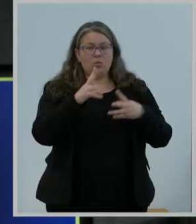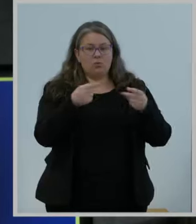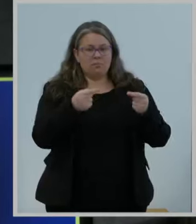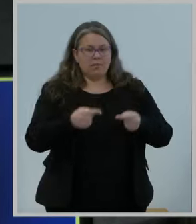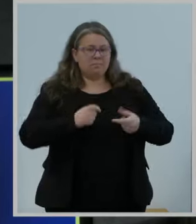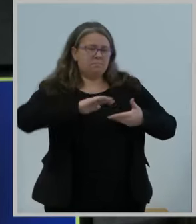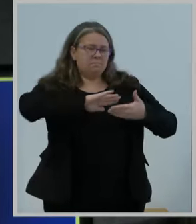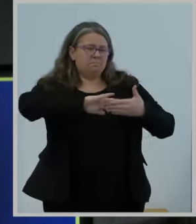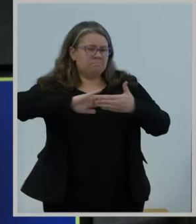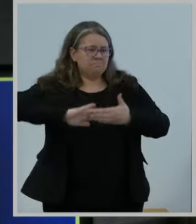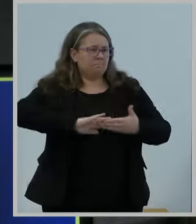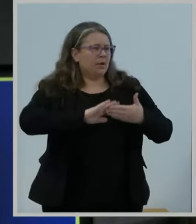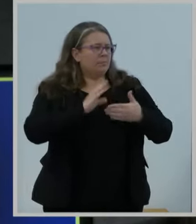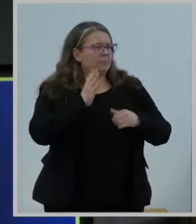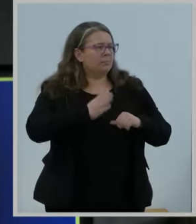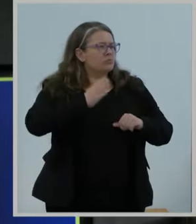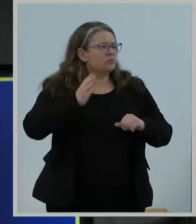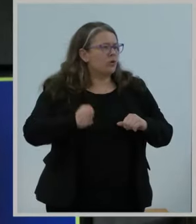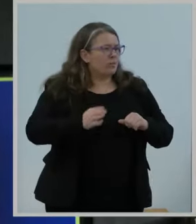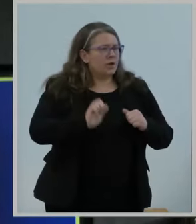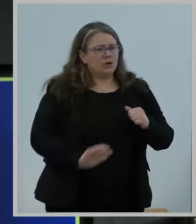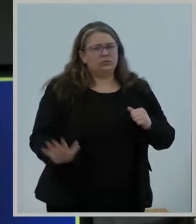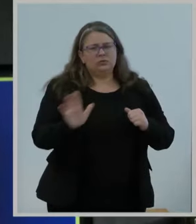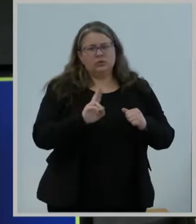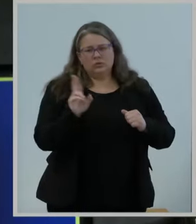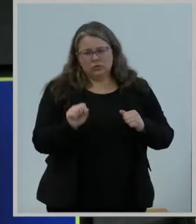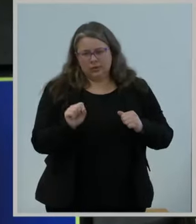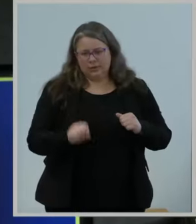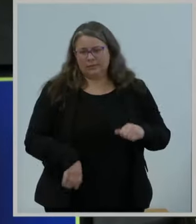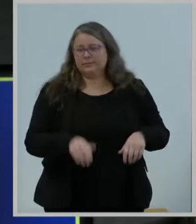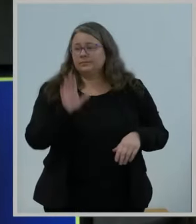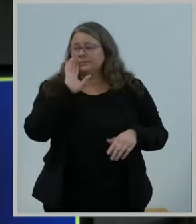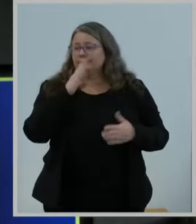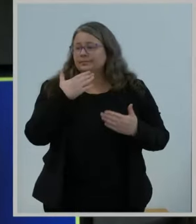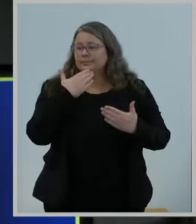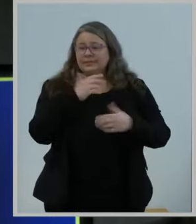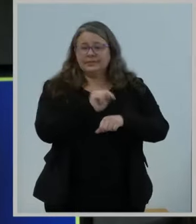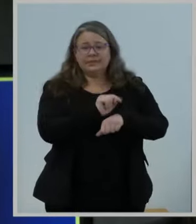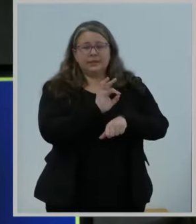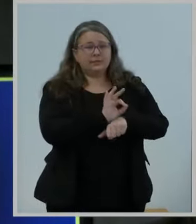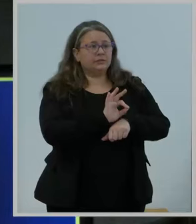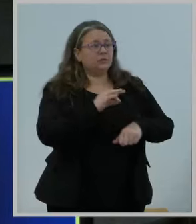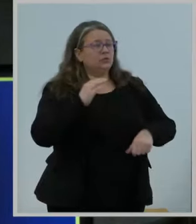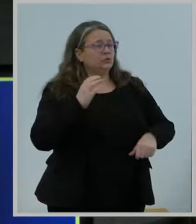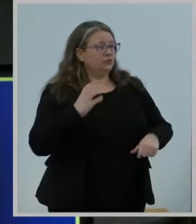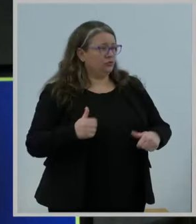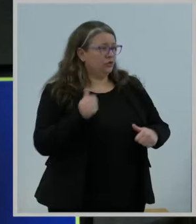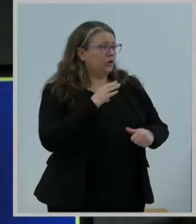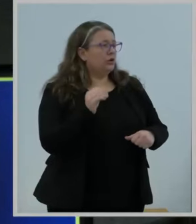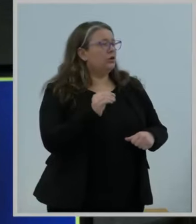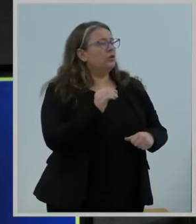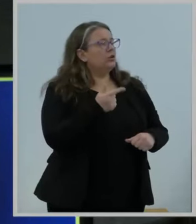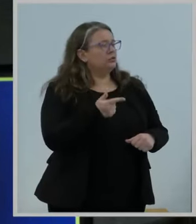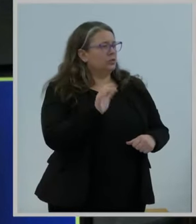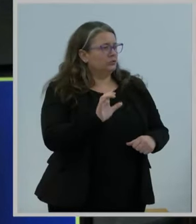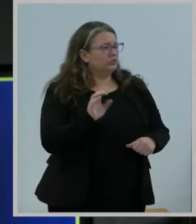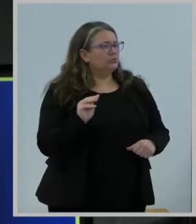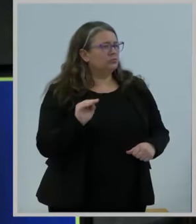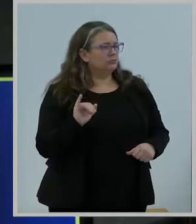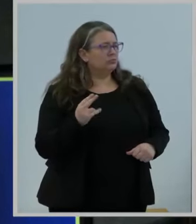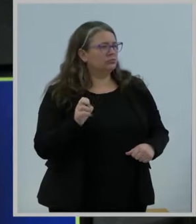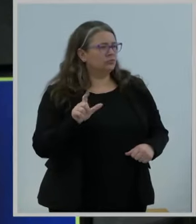I would like to thank the Task Force Chair and General Counsel, Michelle Ellison, for her vision and leadership.